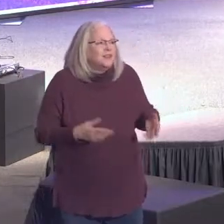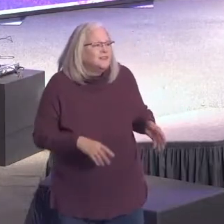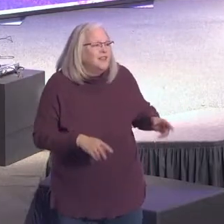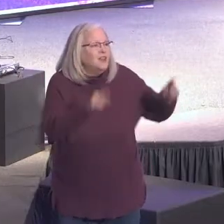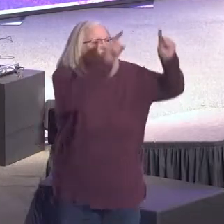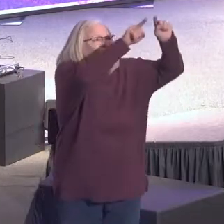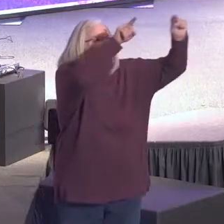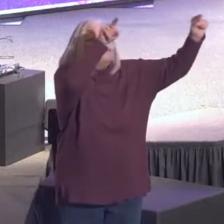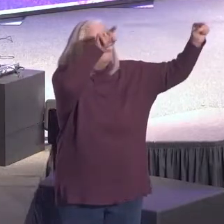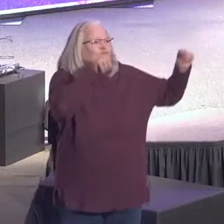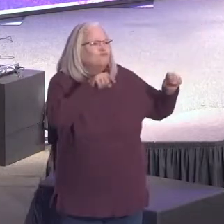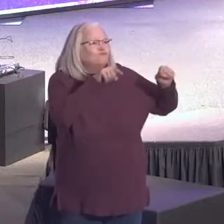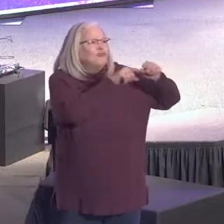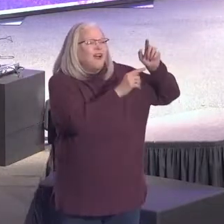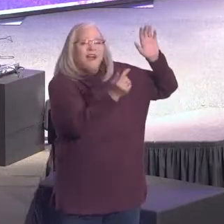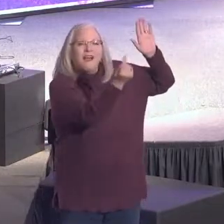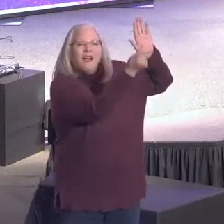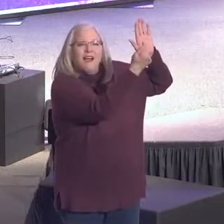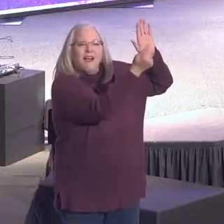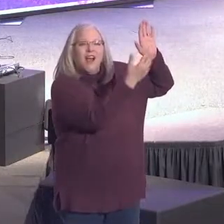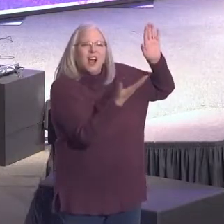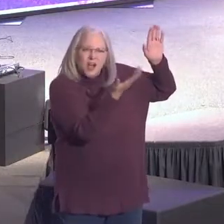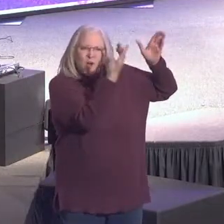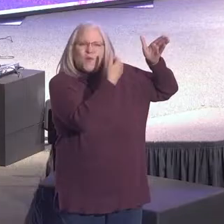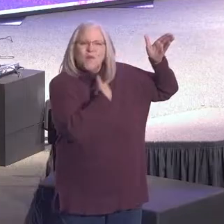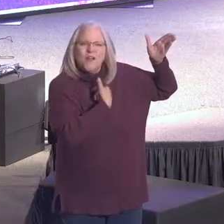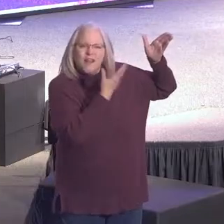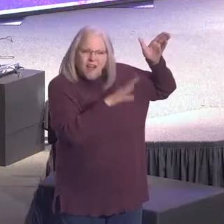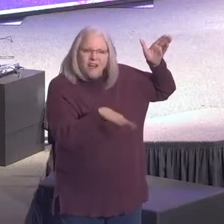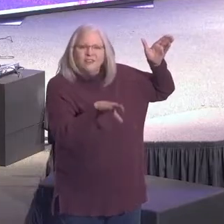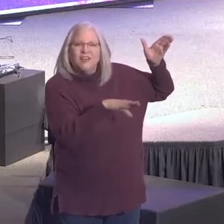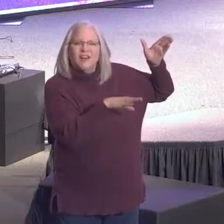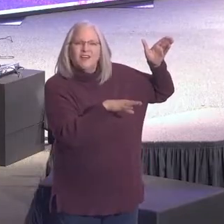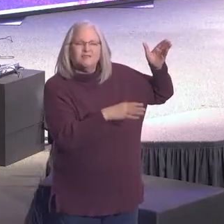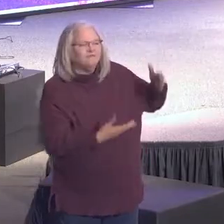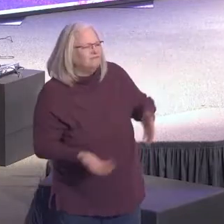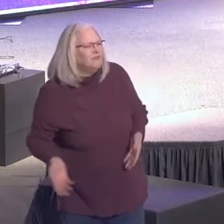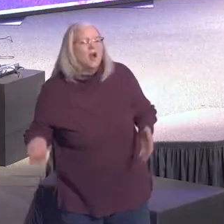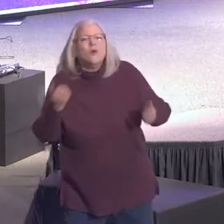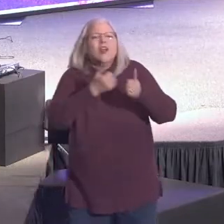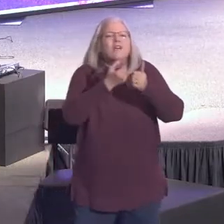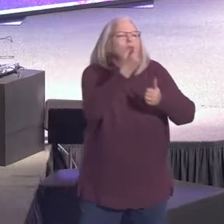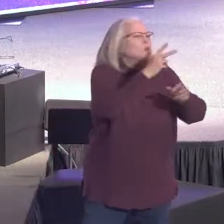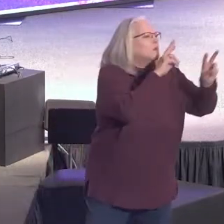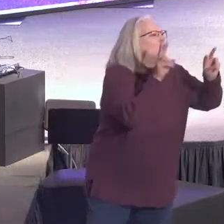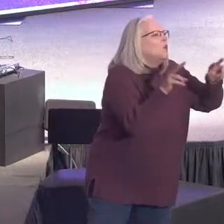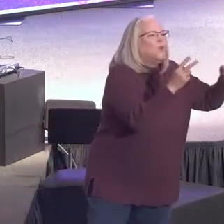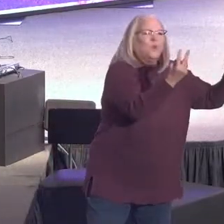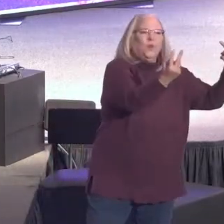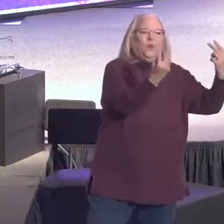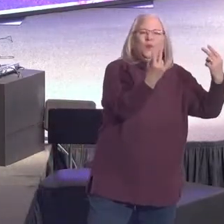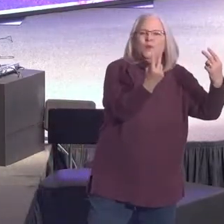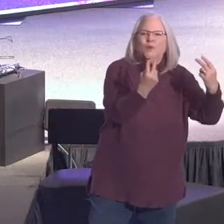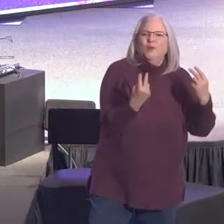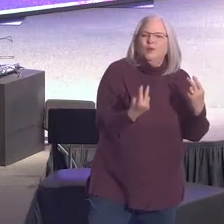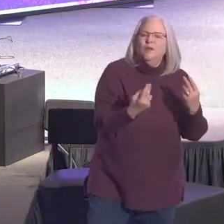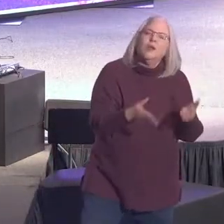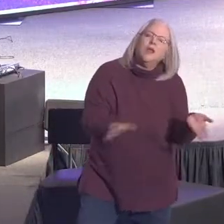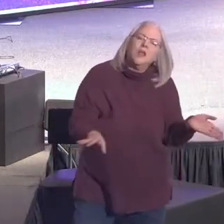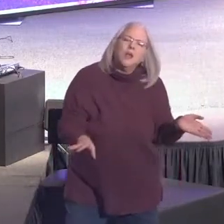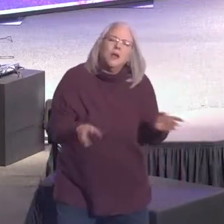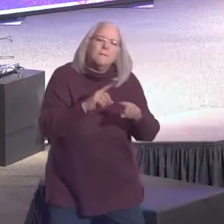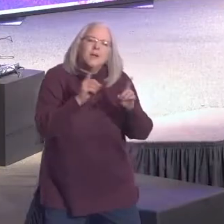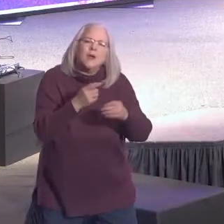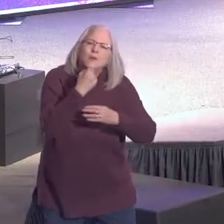say, man, look what I've done. This is incredible. I want credit for what I have done and that's fine and I appreciate it when people thank me